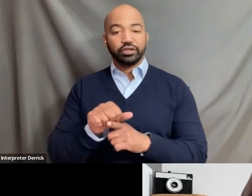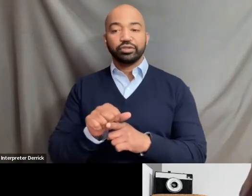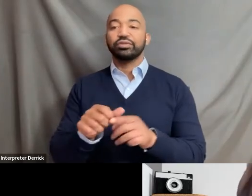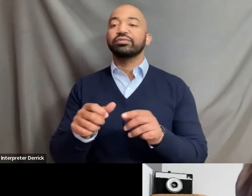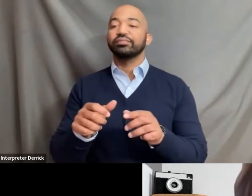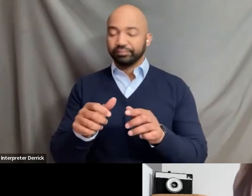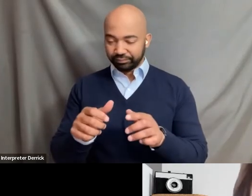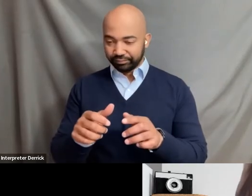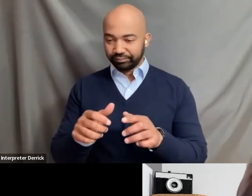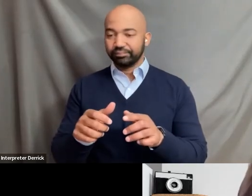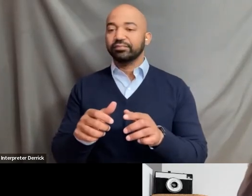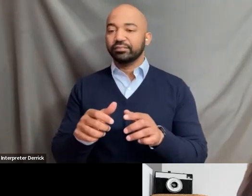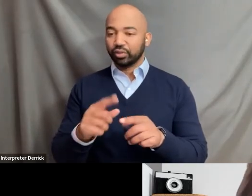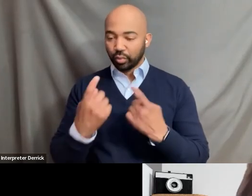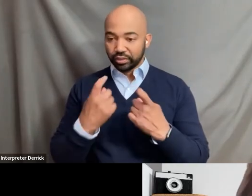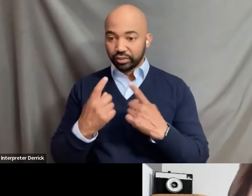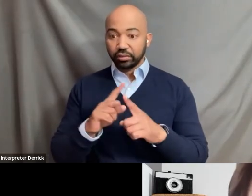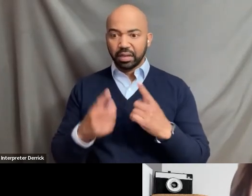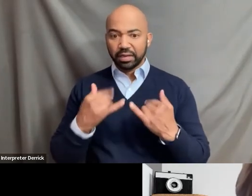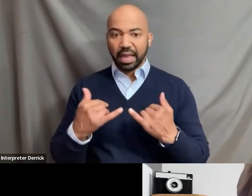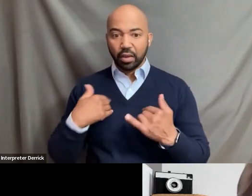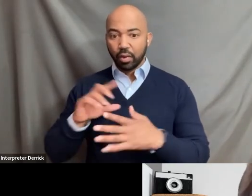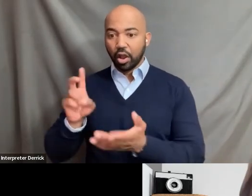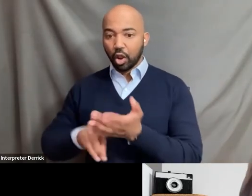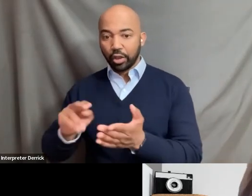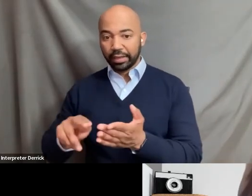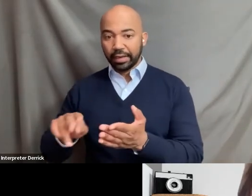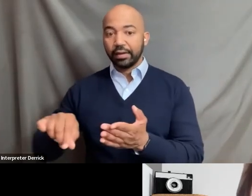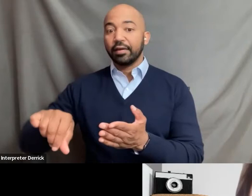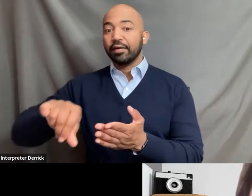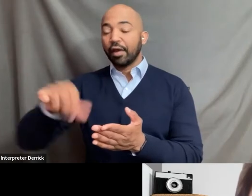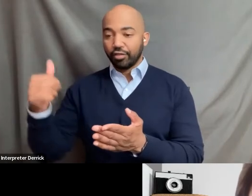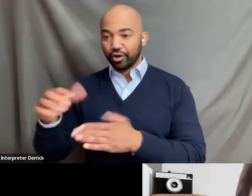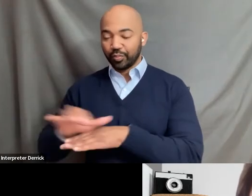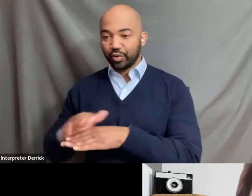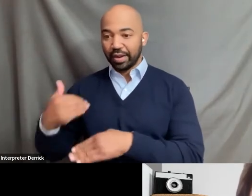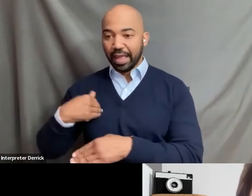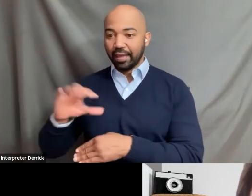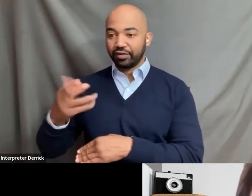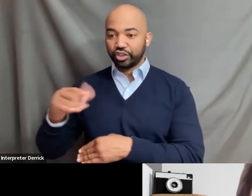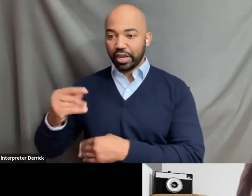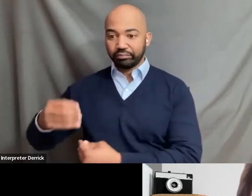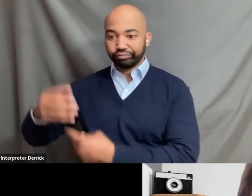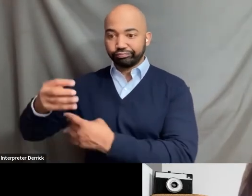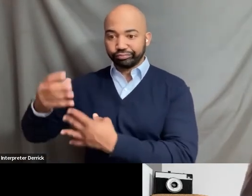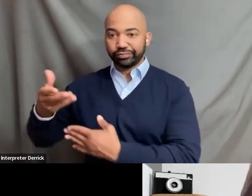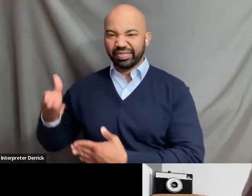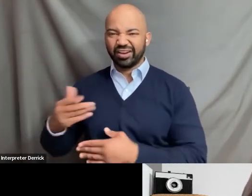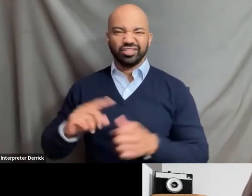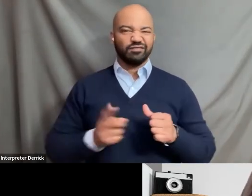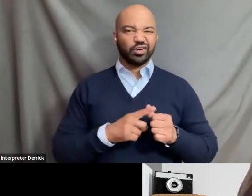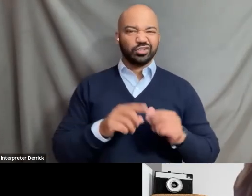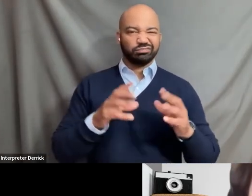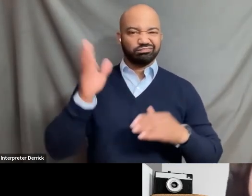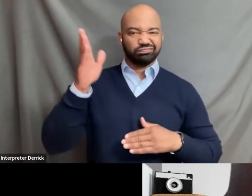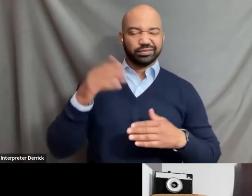seems to be very slow, but I've now locked in on a second computer to have only the chat running. And so if there are any questions, I should be able